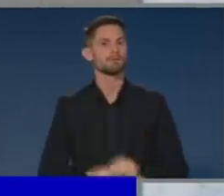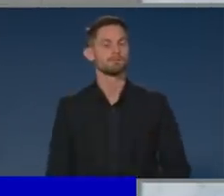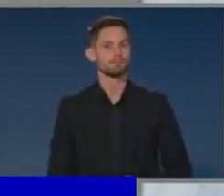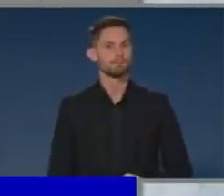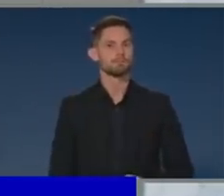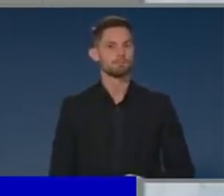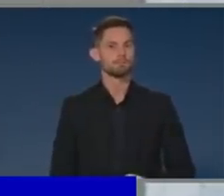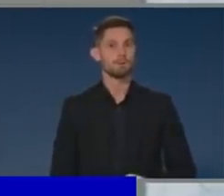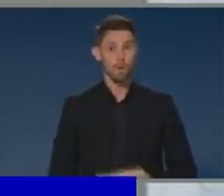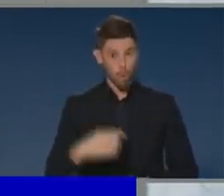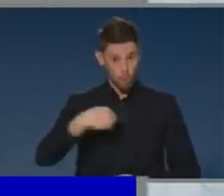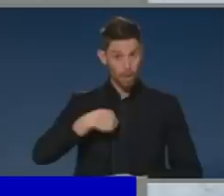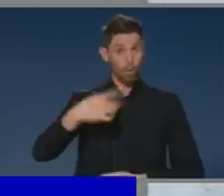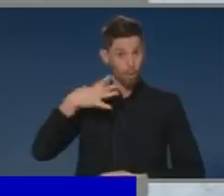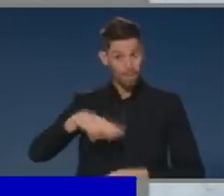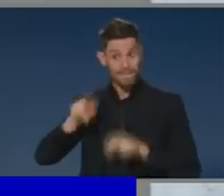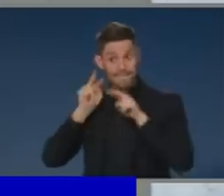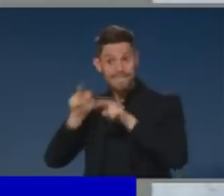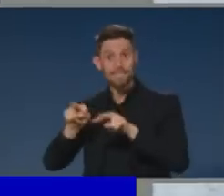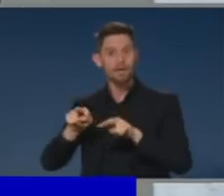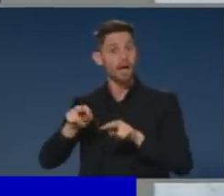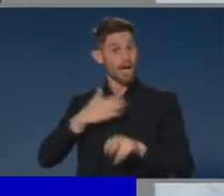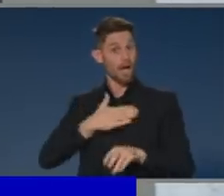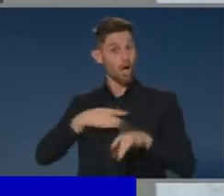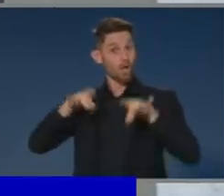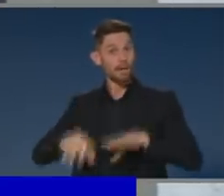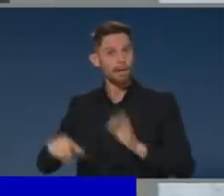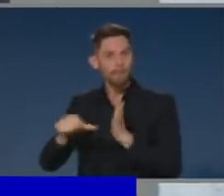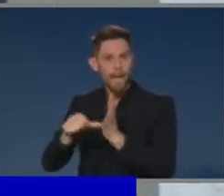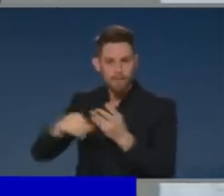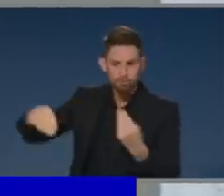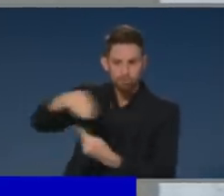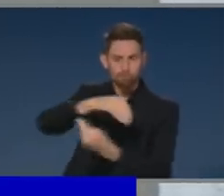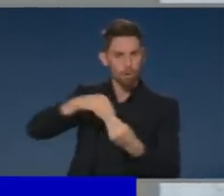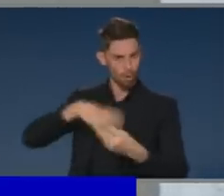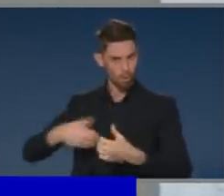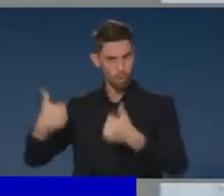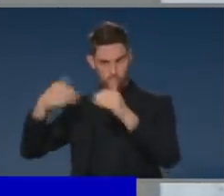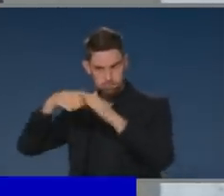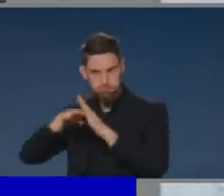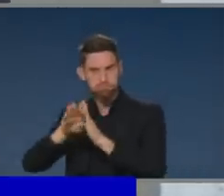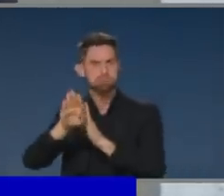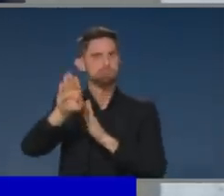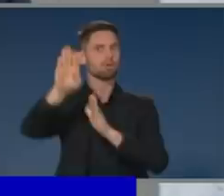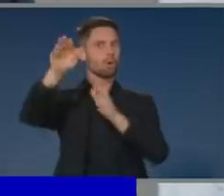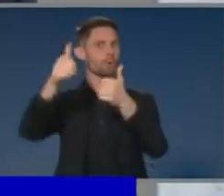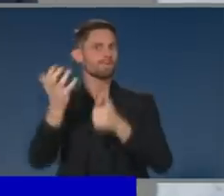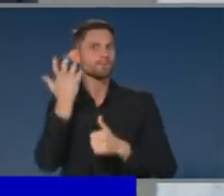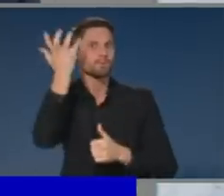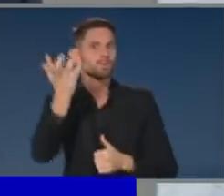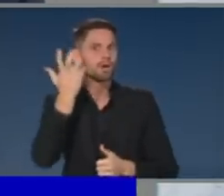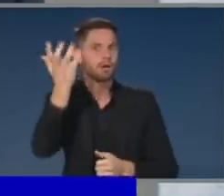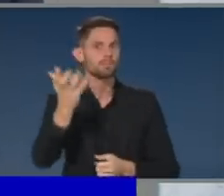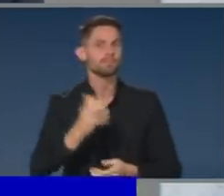the Australian economy for growth, to support Australians and their livelihoods well into the future. Australia's Federation